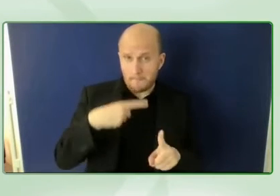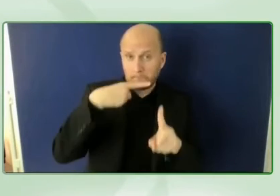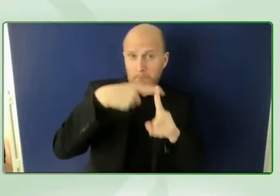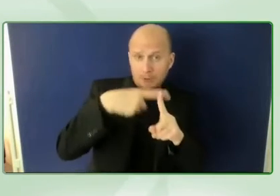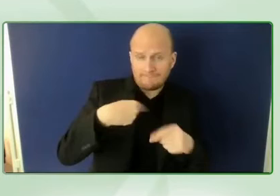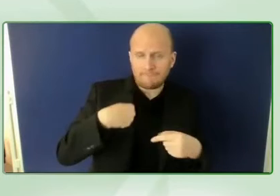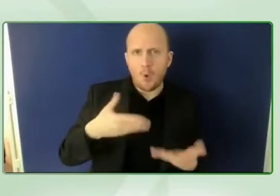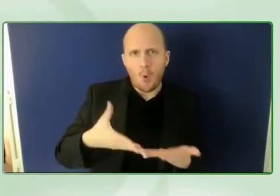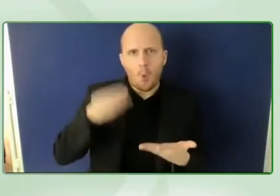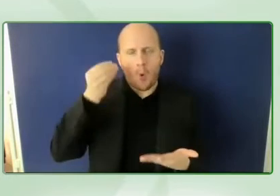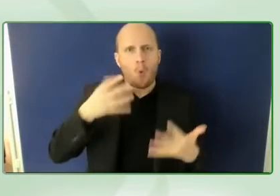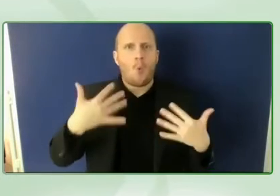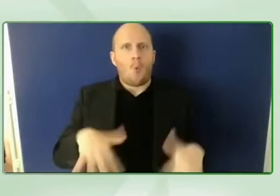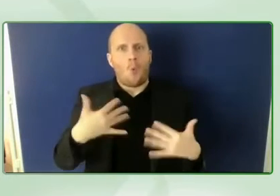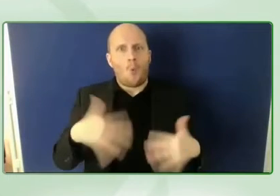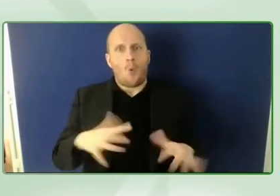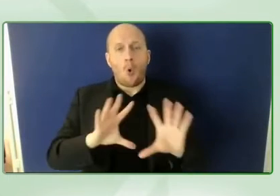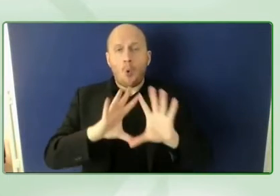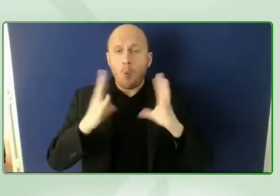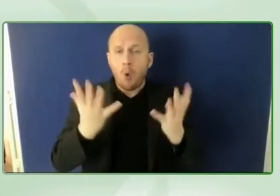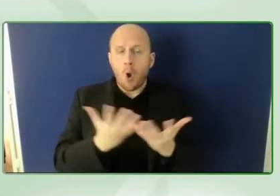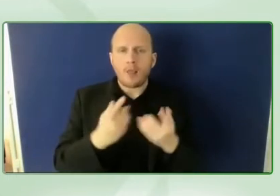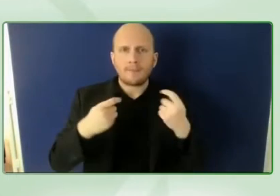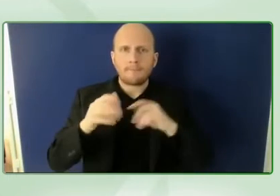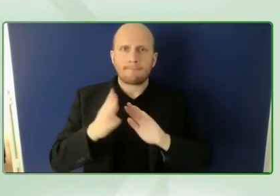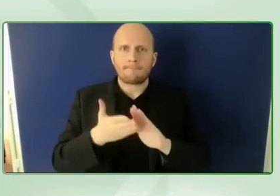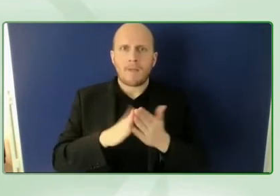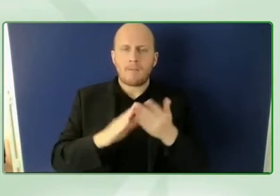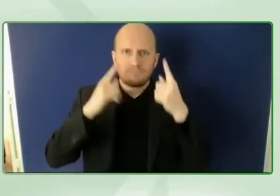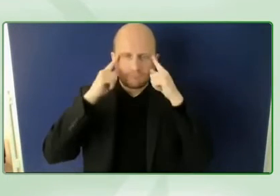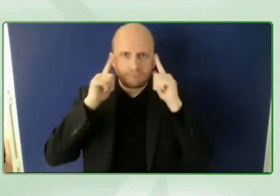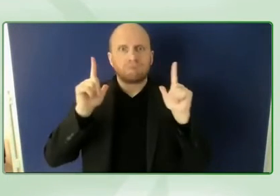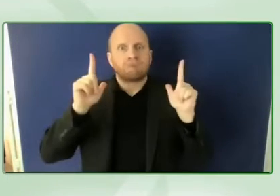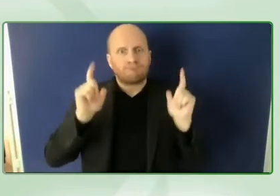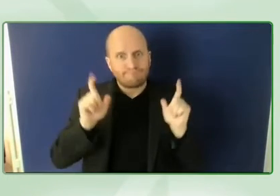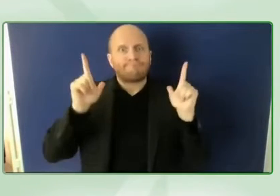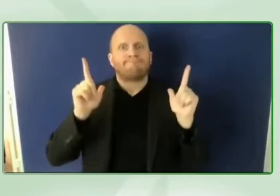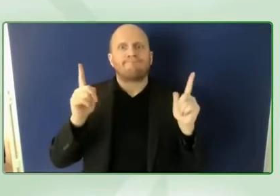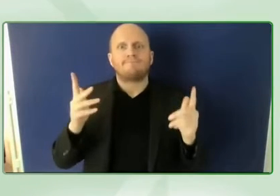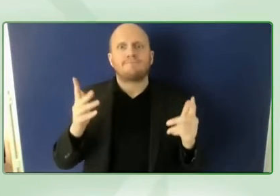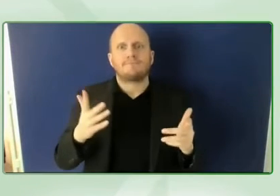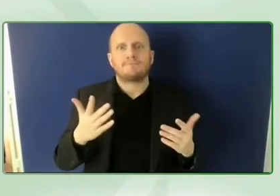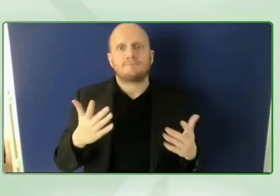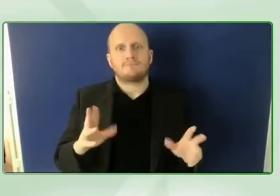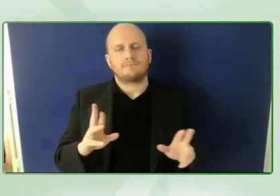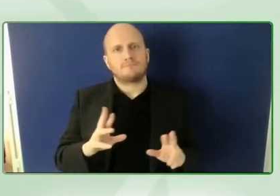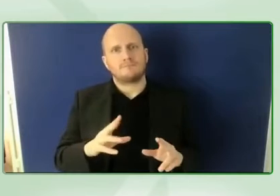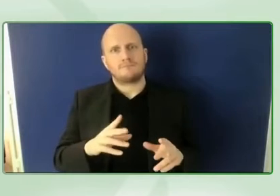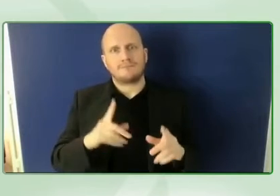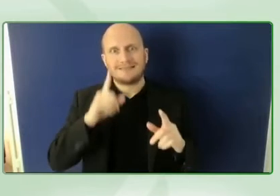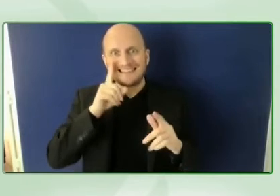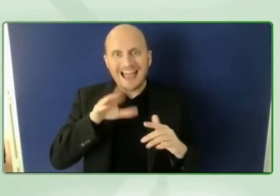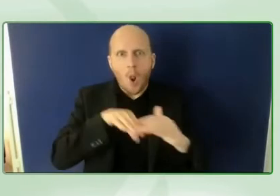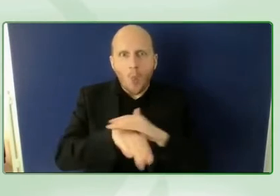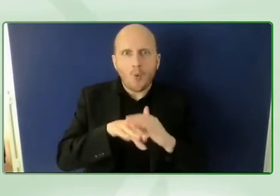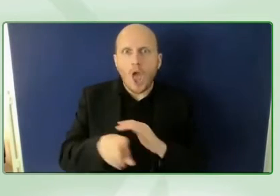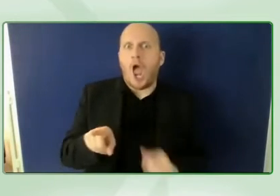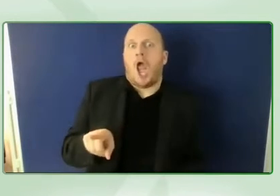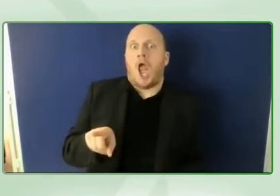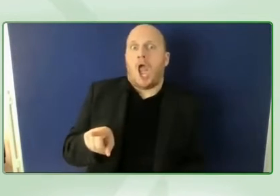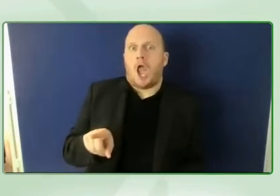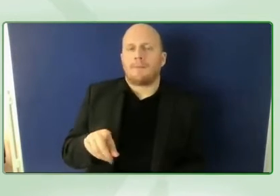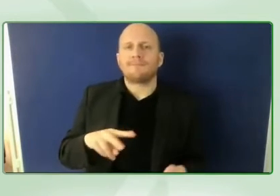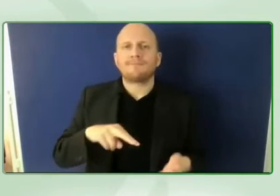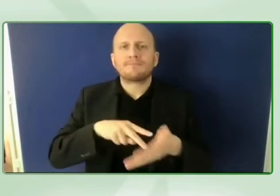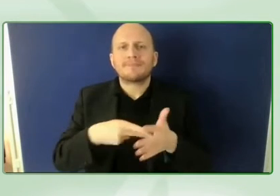the there are many organizations that that i think for me telling me that the time is now for us to act